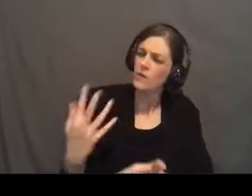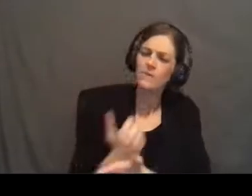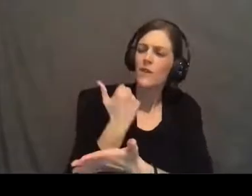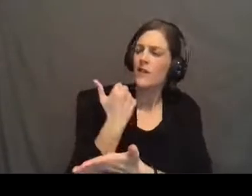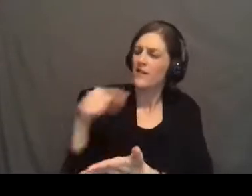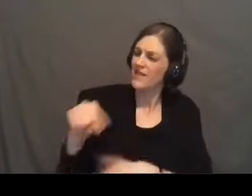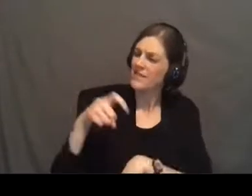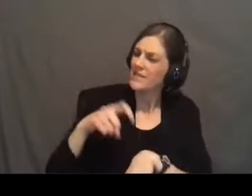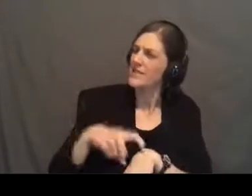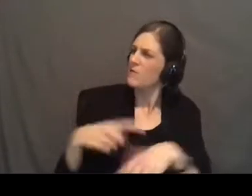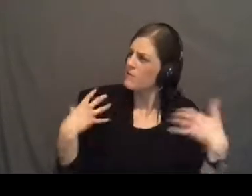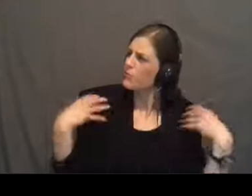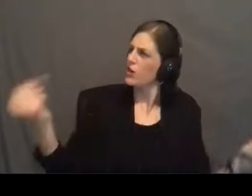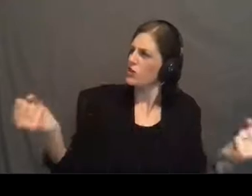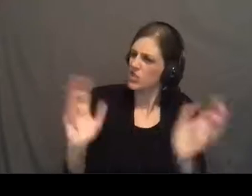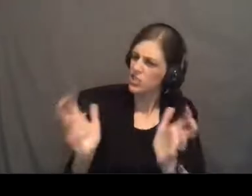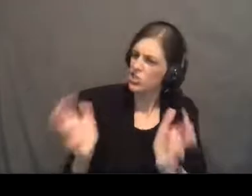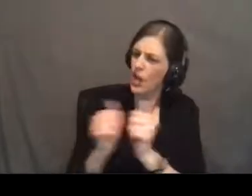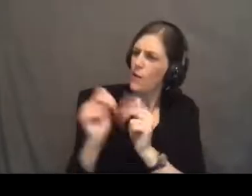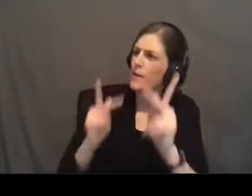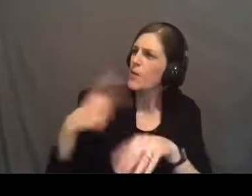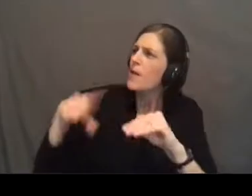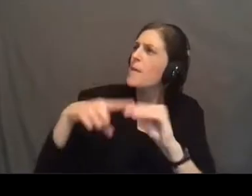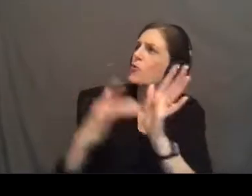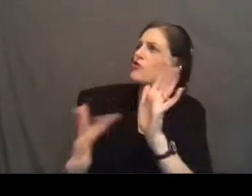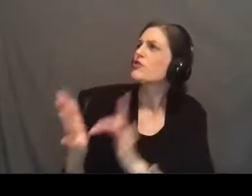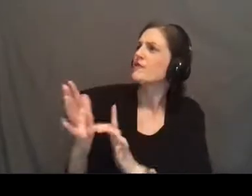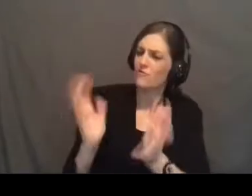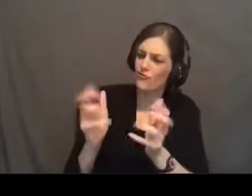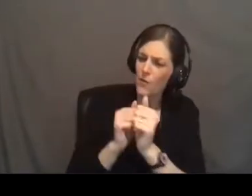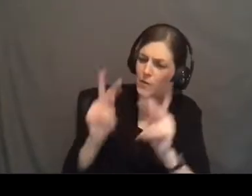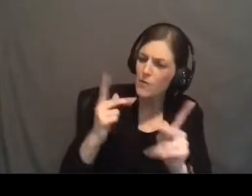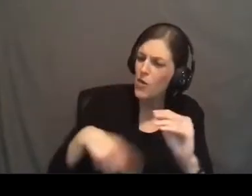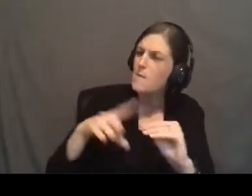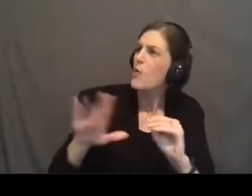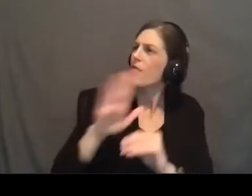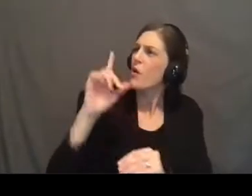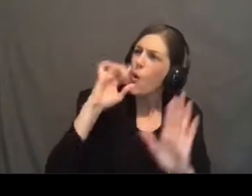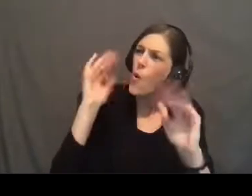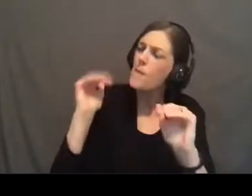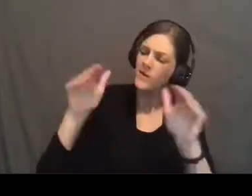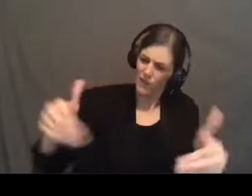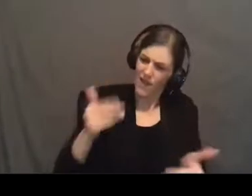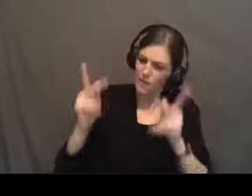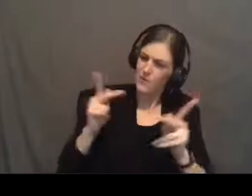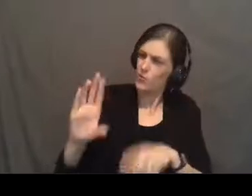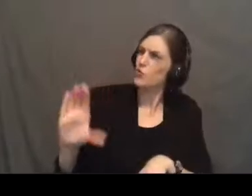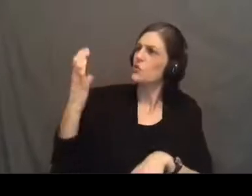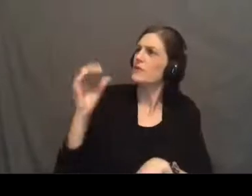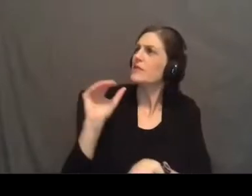and be courageous to talk to people about Jesus to talk to people about their hope and to invite people to Christmas Eve